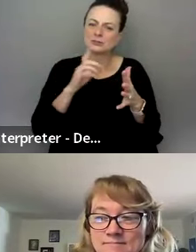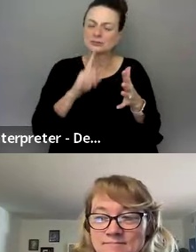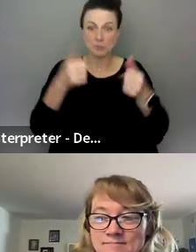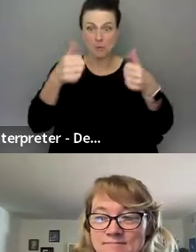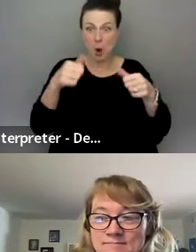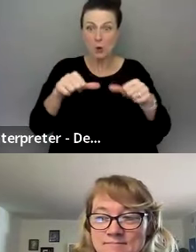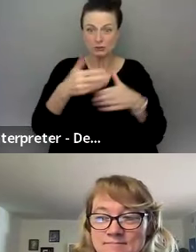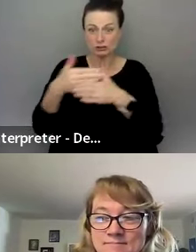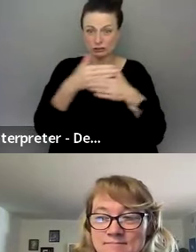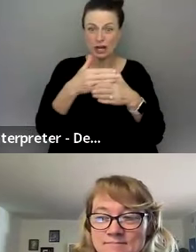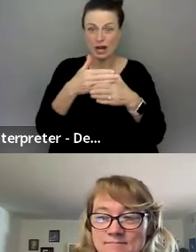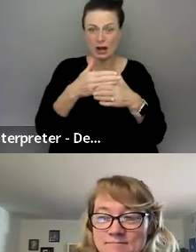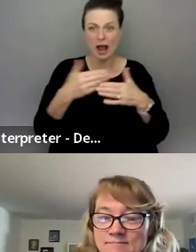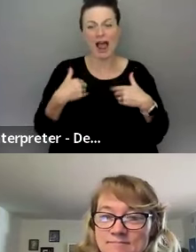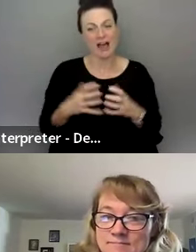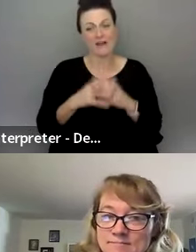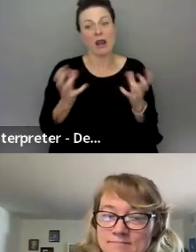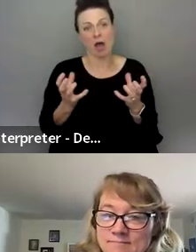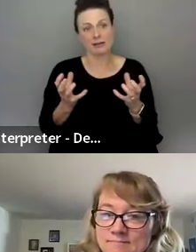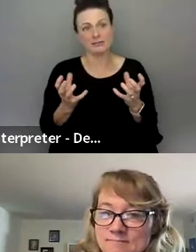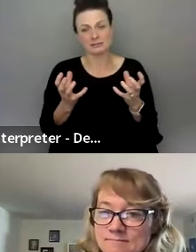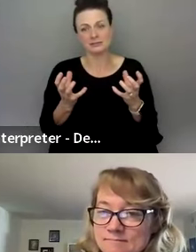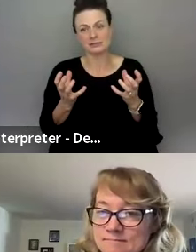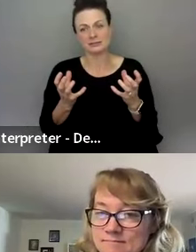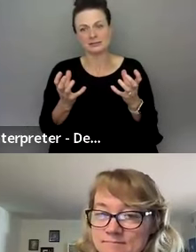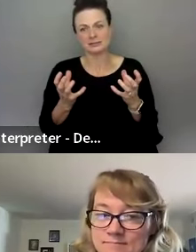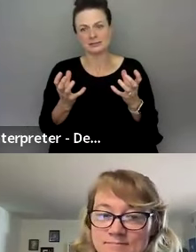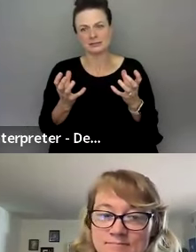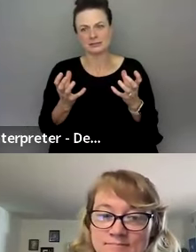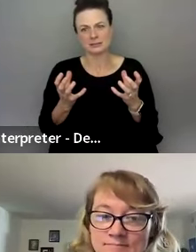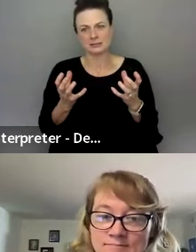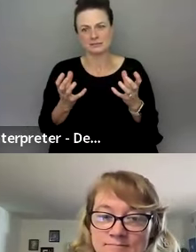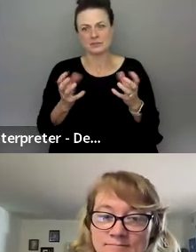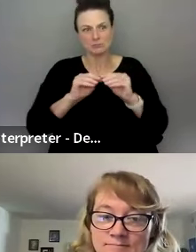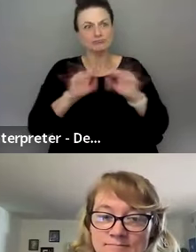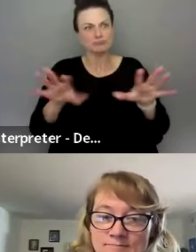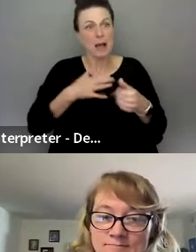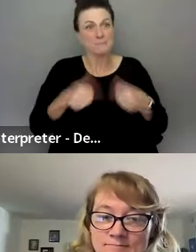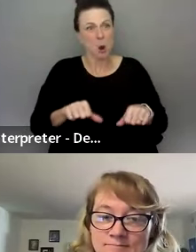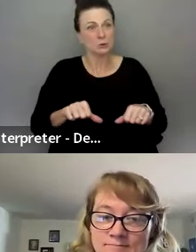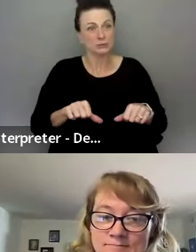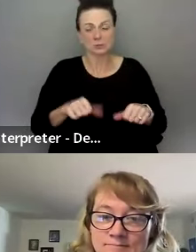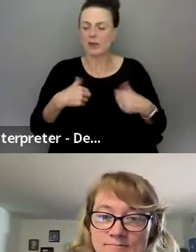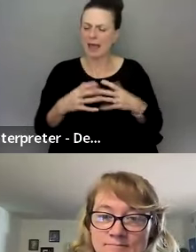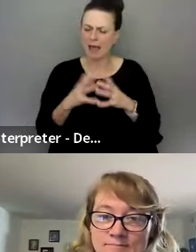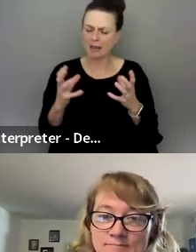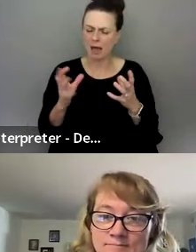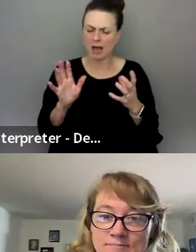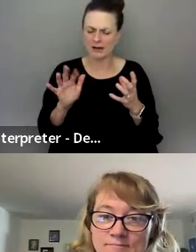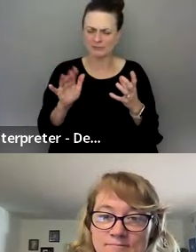and I have a lot, uh, uh, uh, this also about my post, uh, we had, uh,